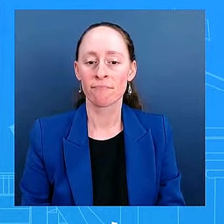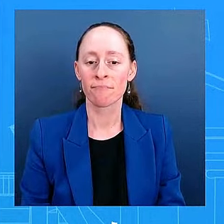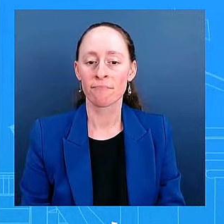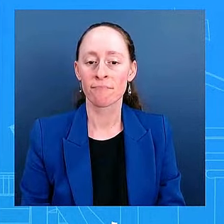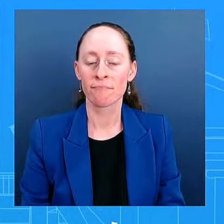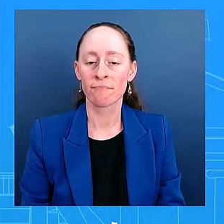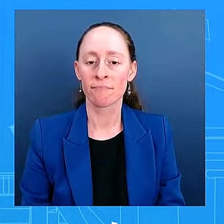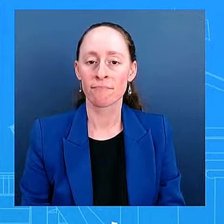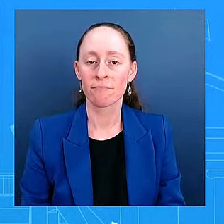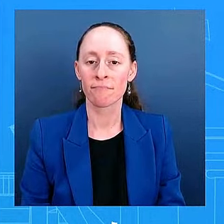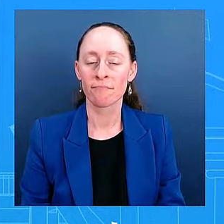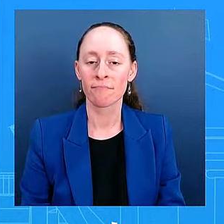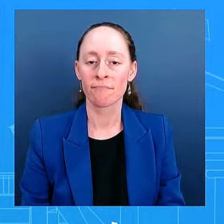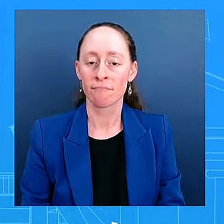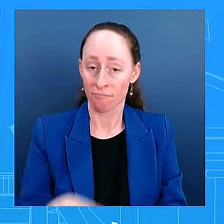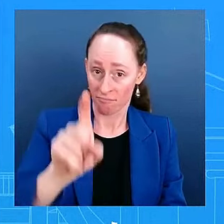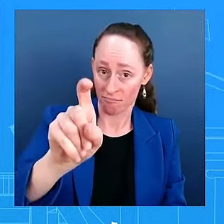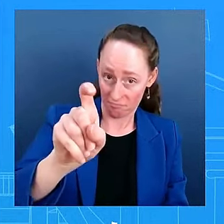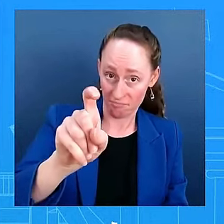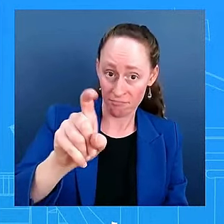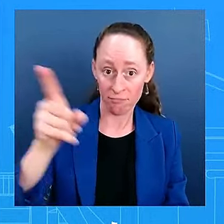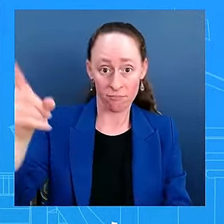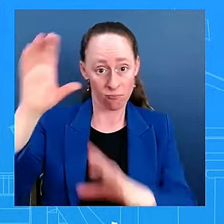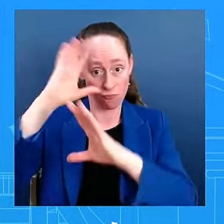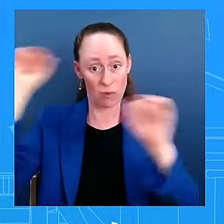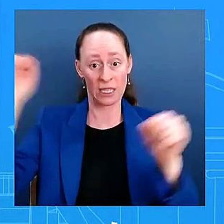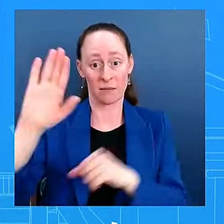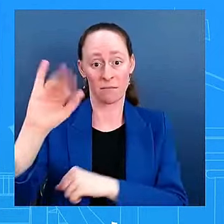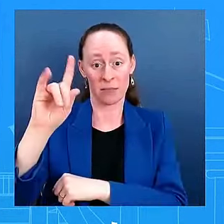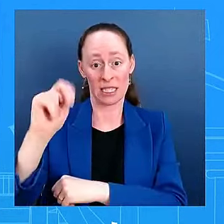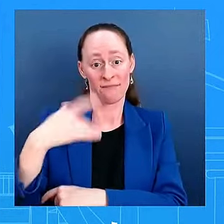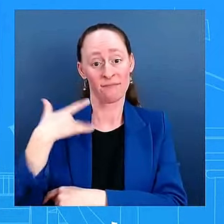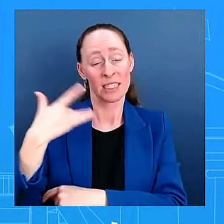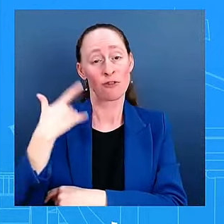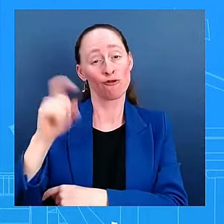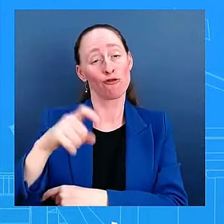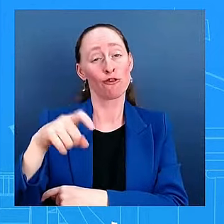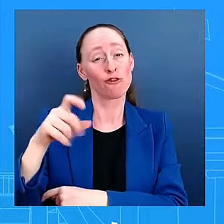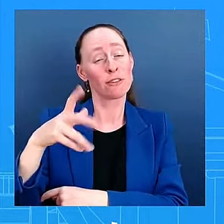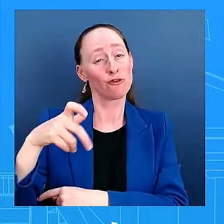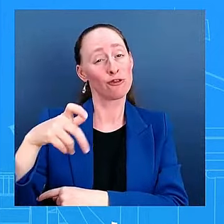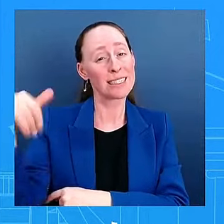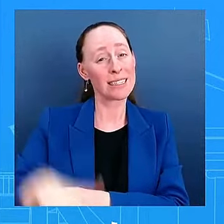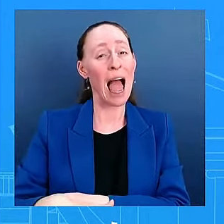stayed in this race? President Biden believes that he made the right decision when he decided to step aside